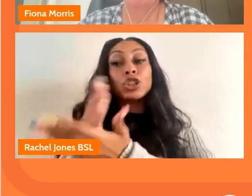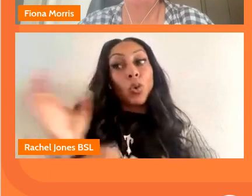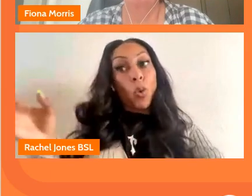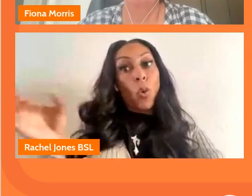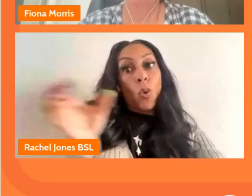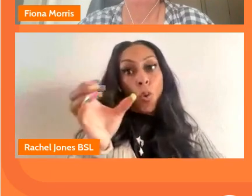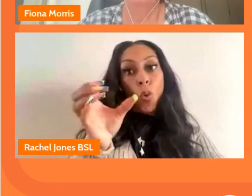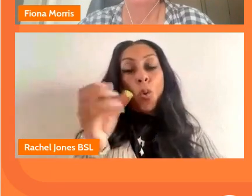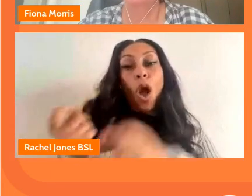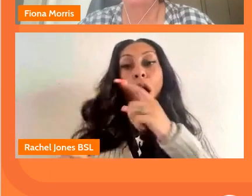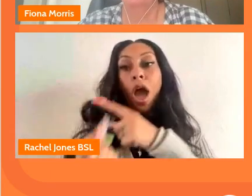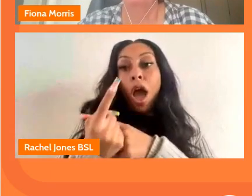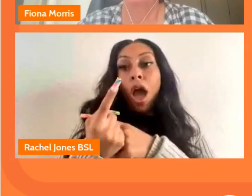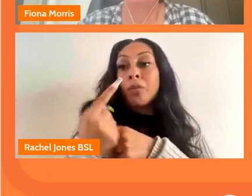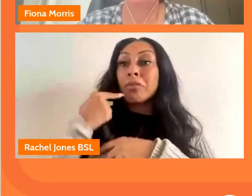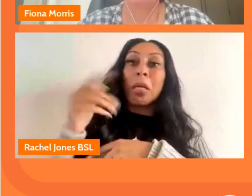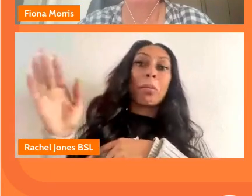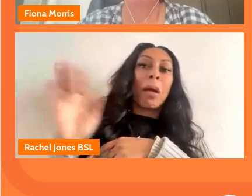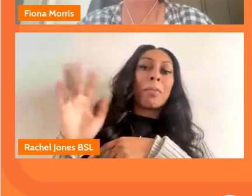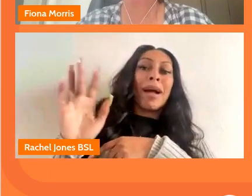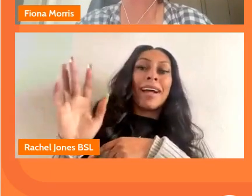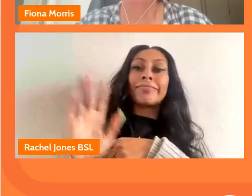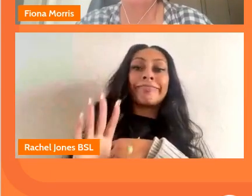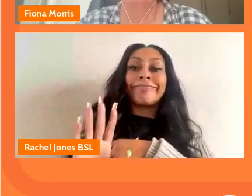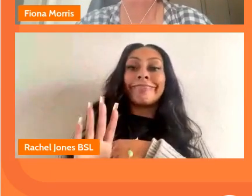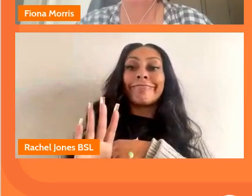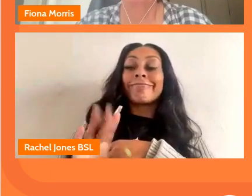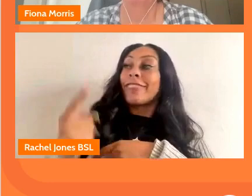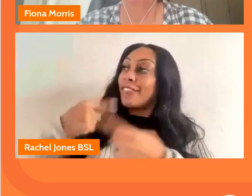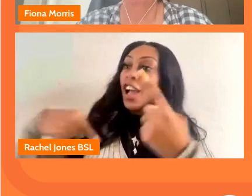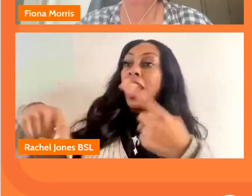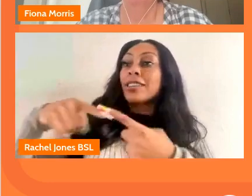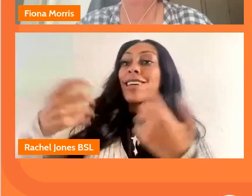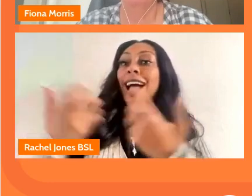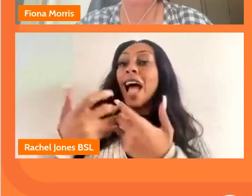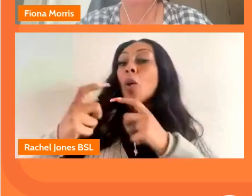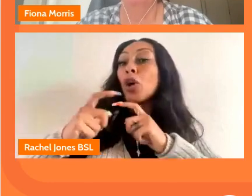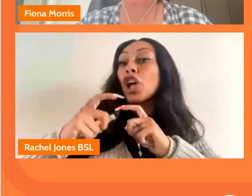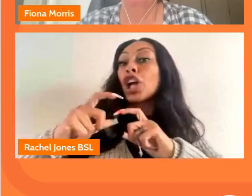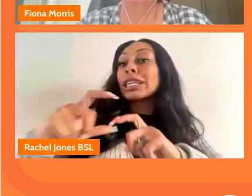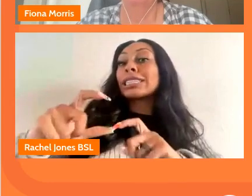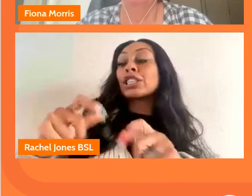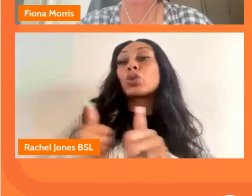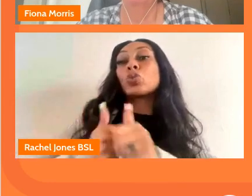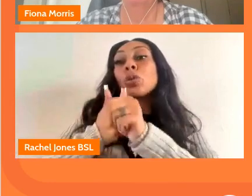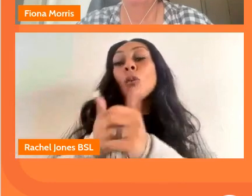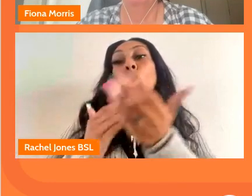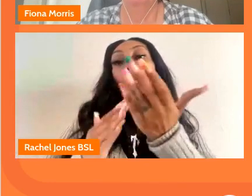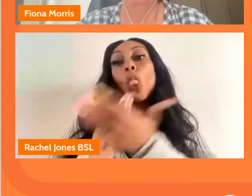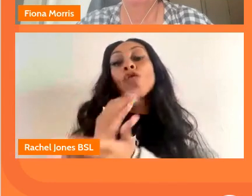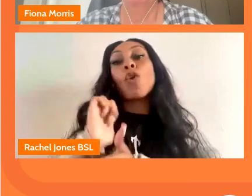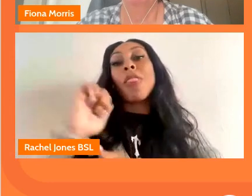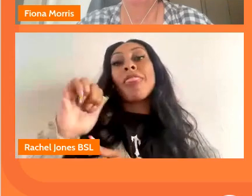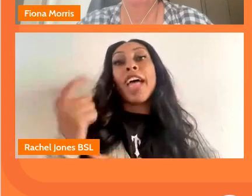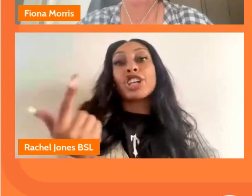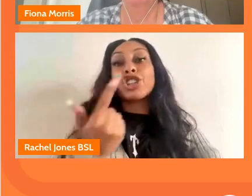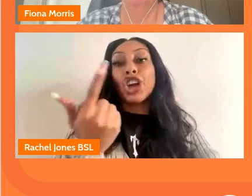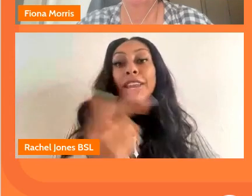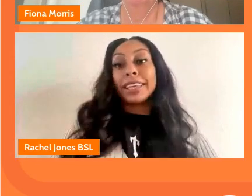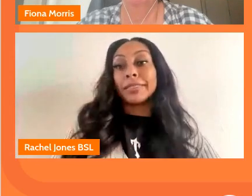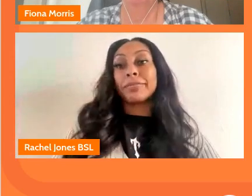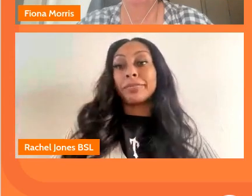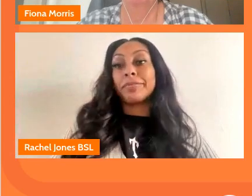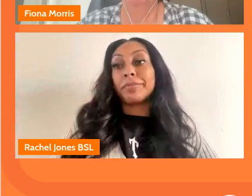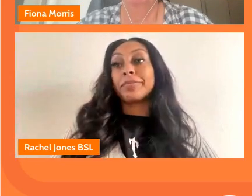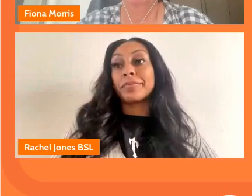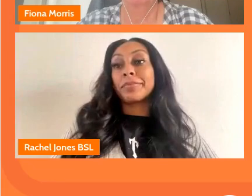and then it's adios you know so for us it's how do you kind of continue to support um talent and that's very